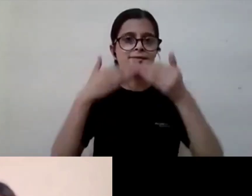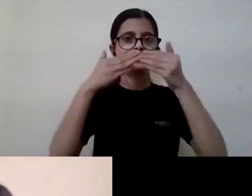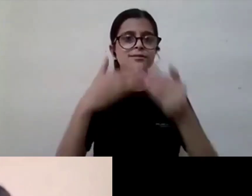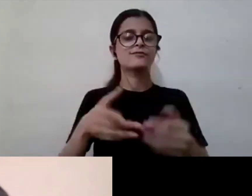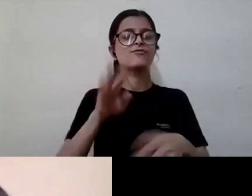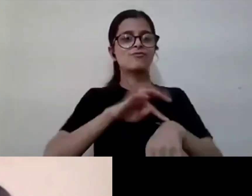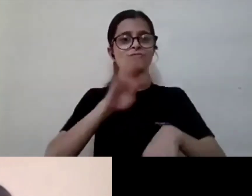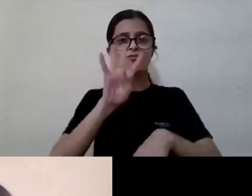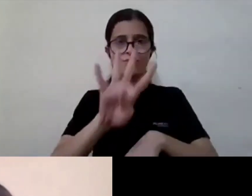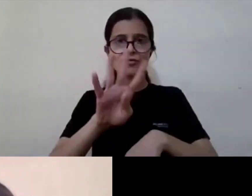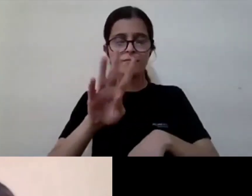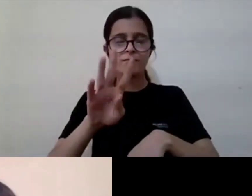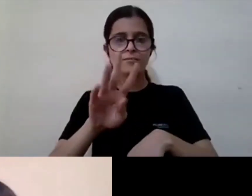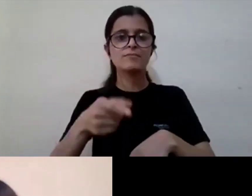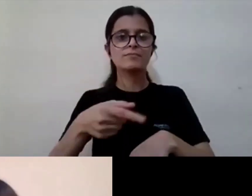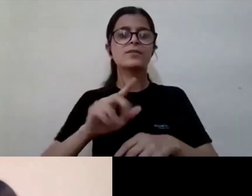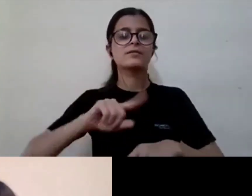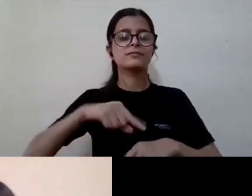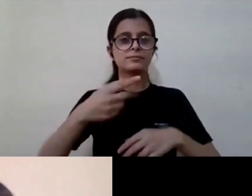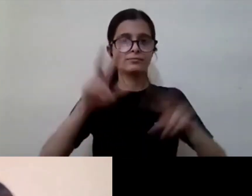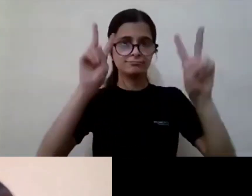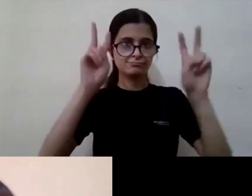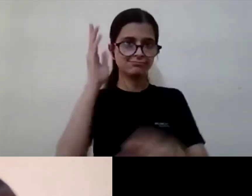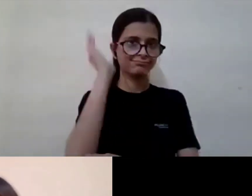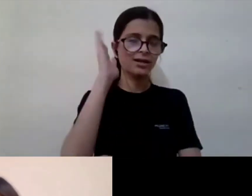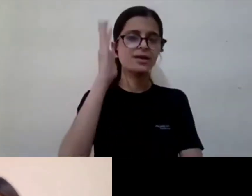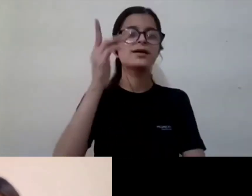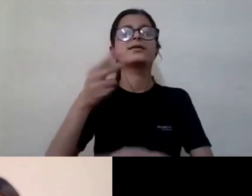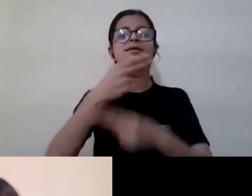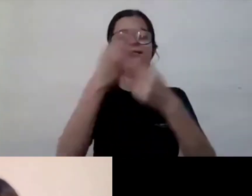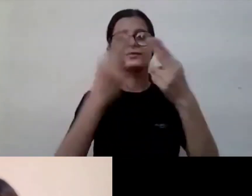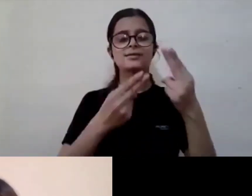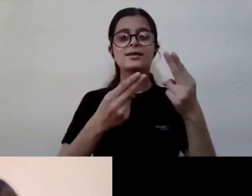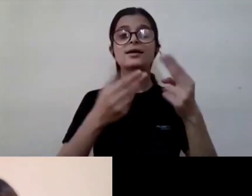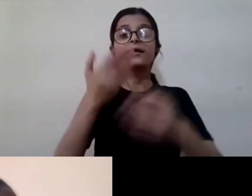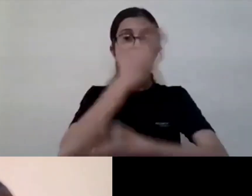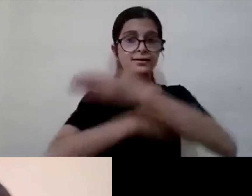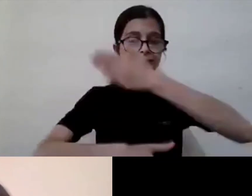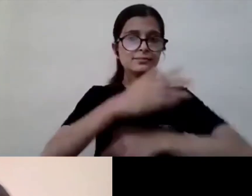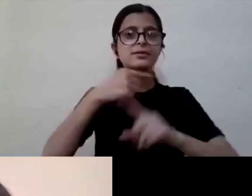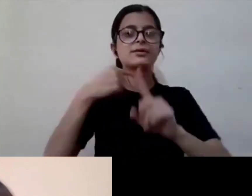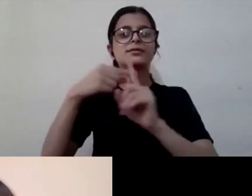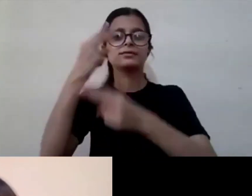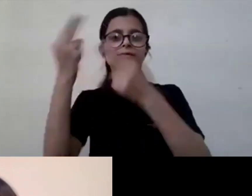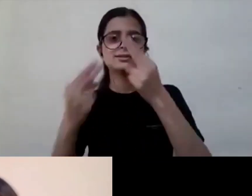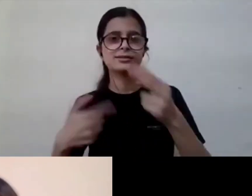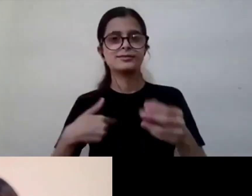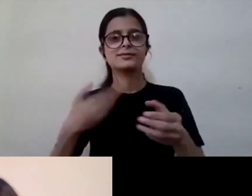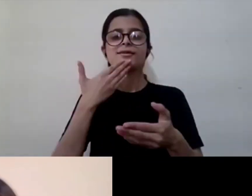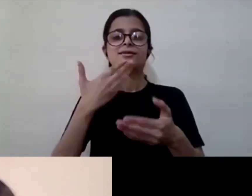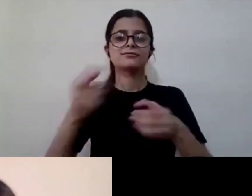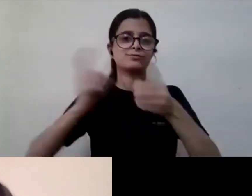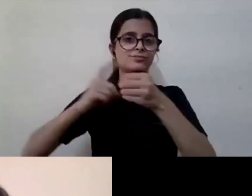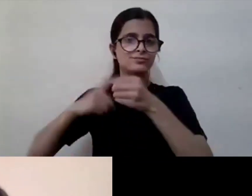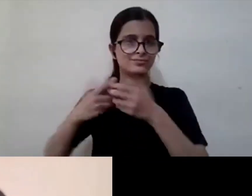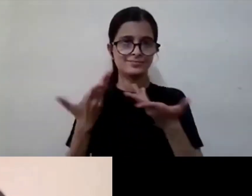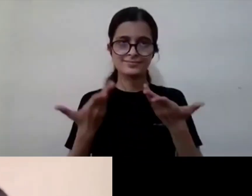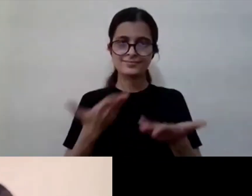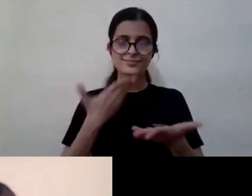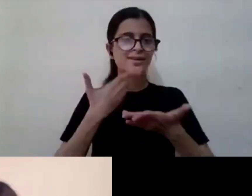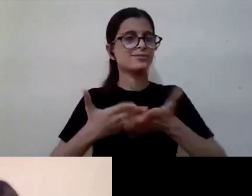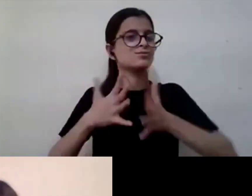the next lecture will be on disability and designs thank you for joining thank you sir thank you so much